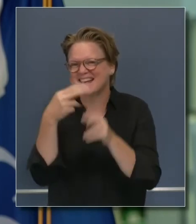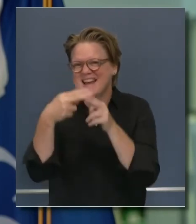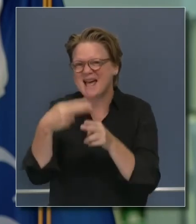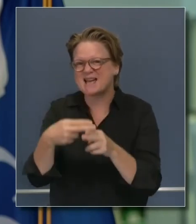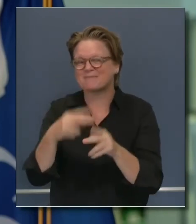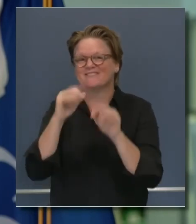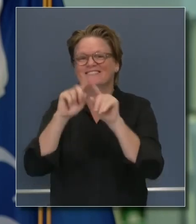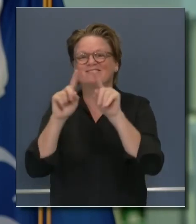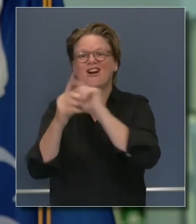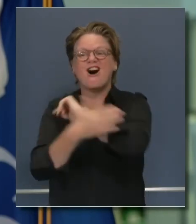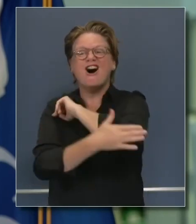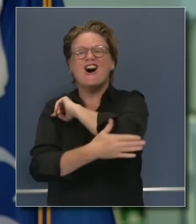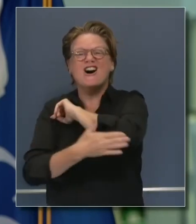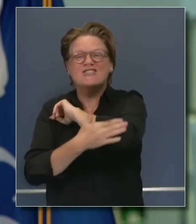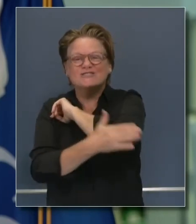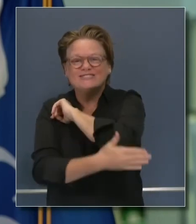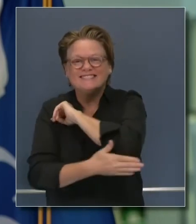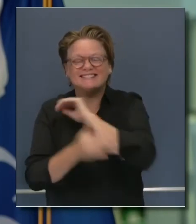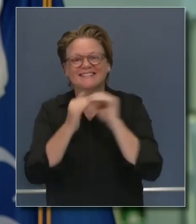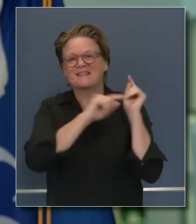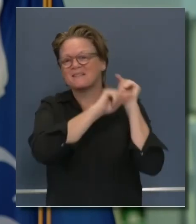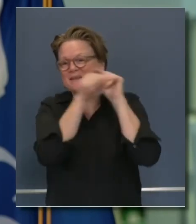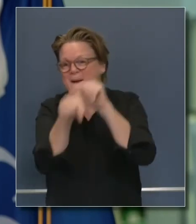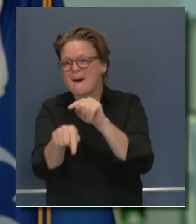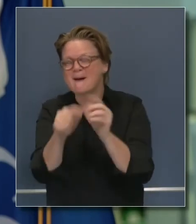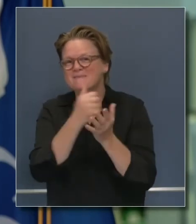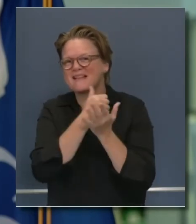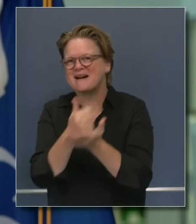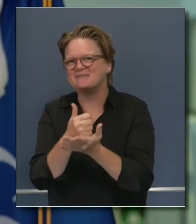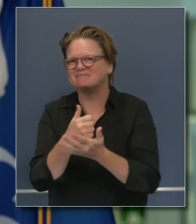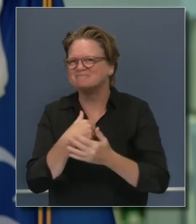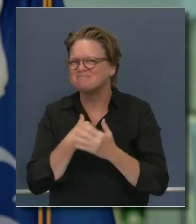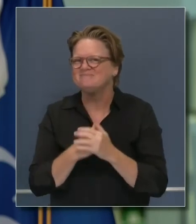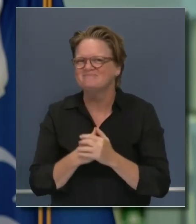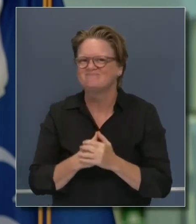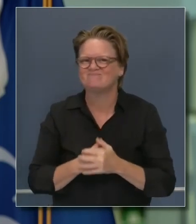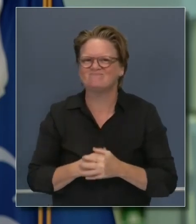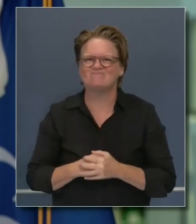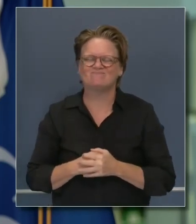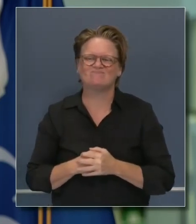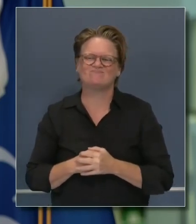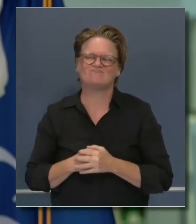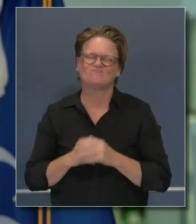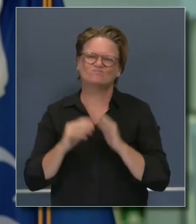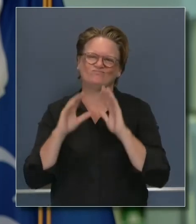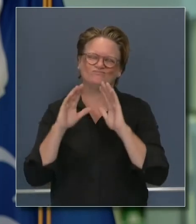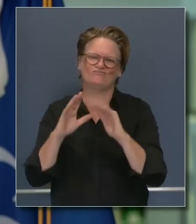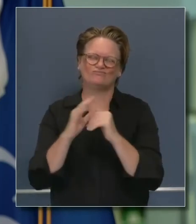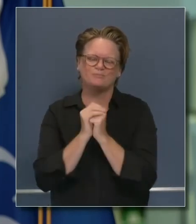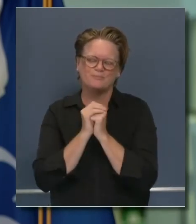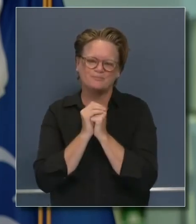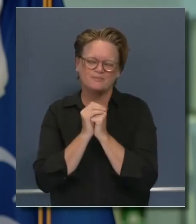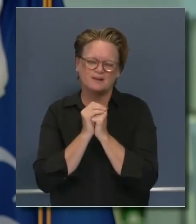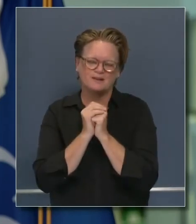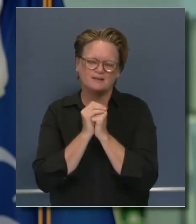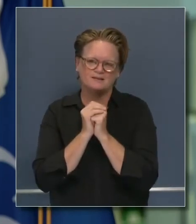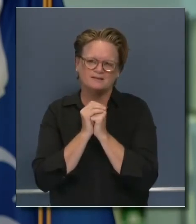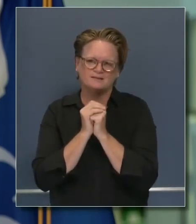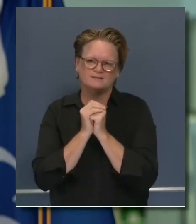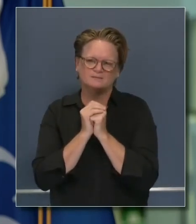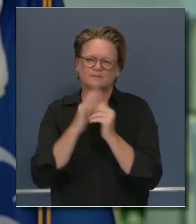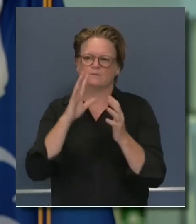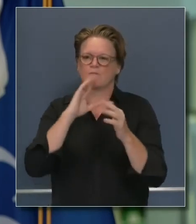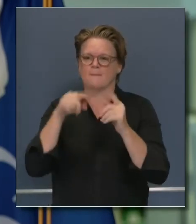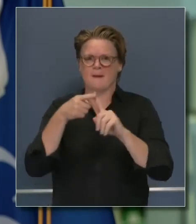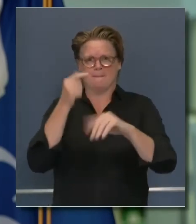in supporting us and providing resources in real time. So that's on the issue of mutual aid and the issue of blame. don't